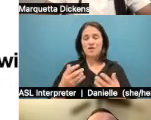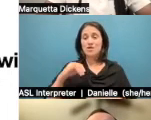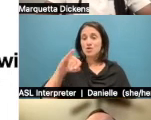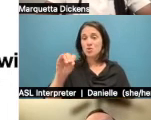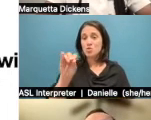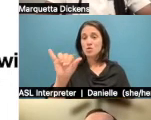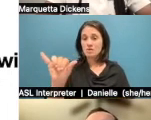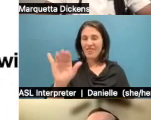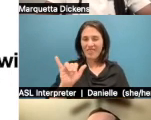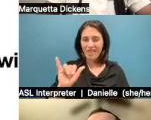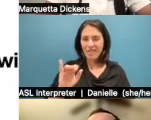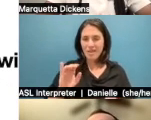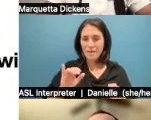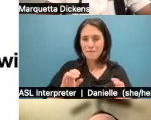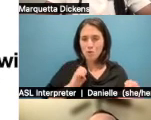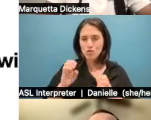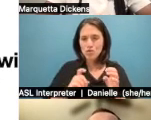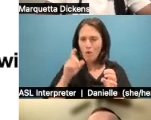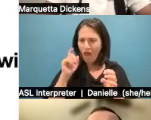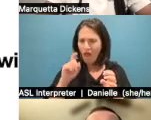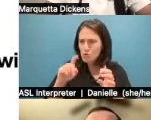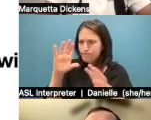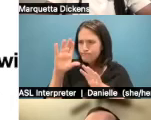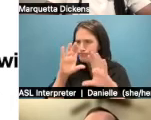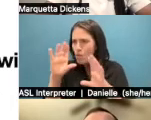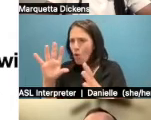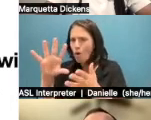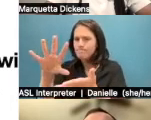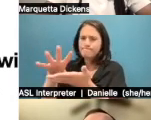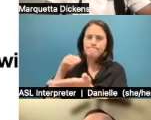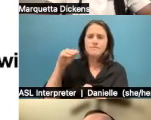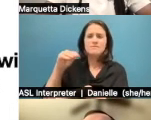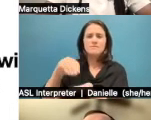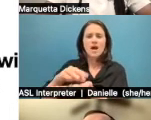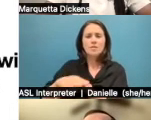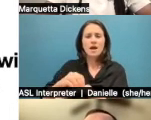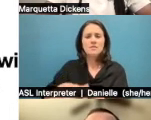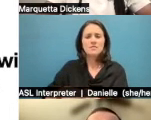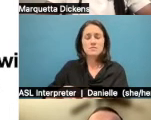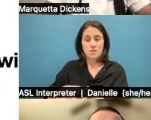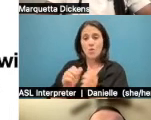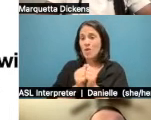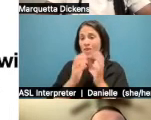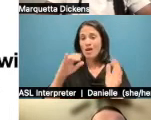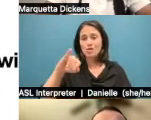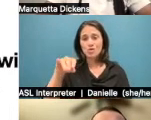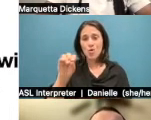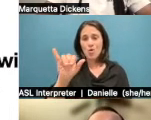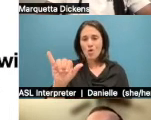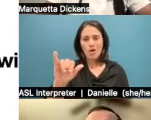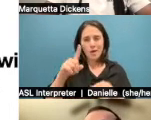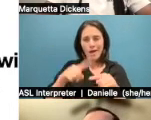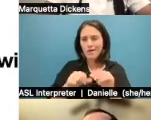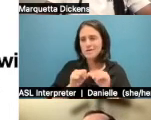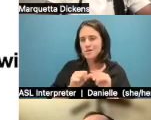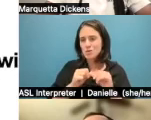exploring and documenting because a lot of ways joy is resistance, um, without joy, we can't continue to fight for the global